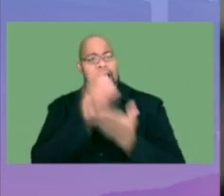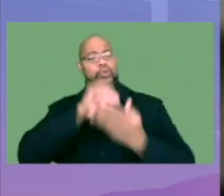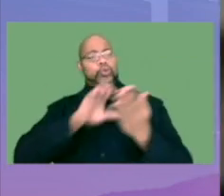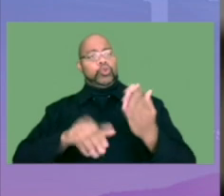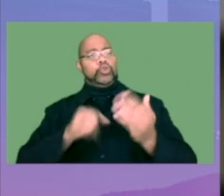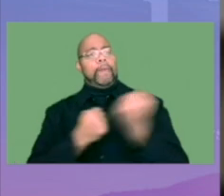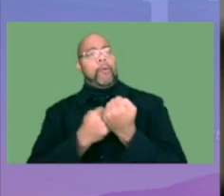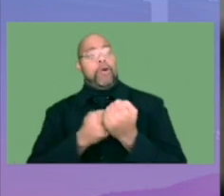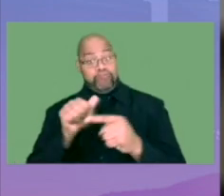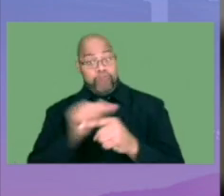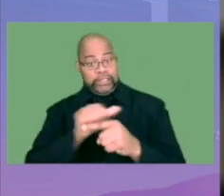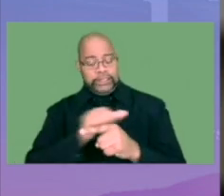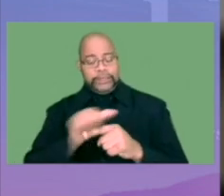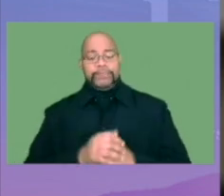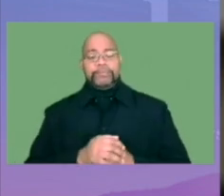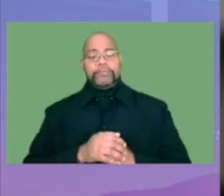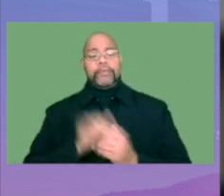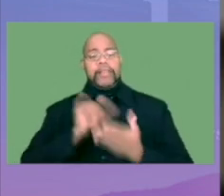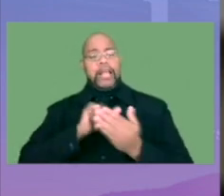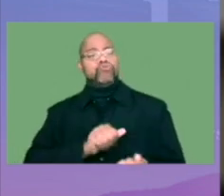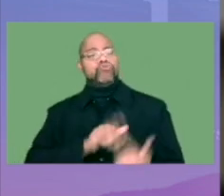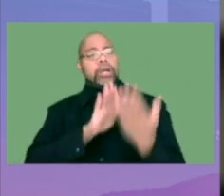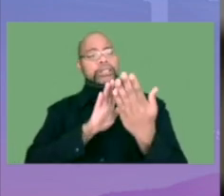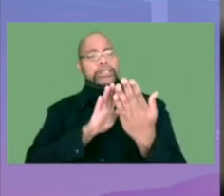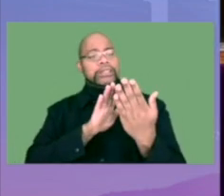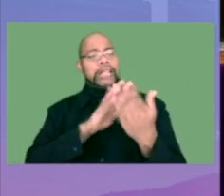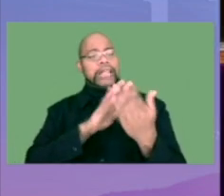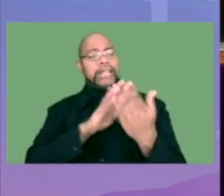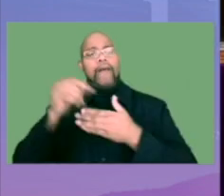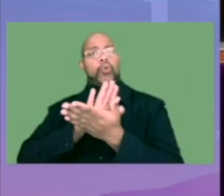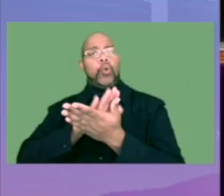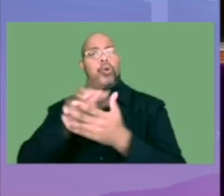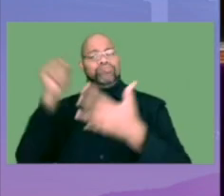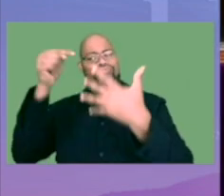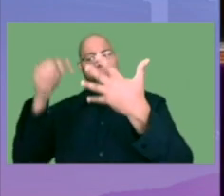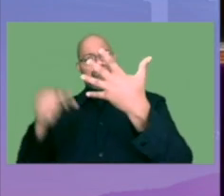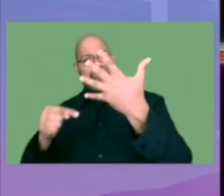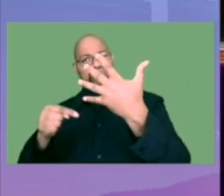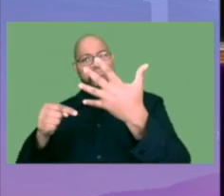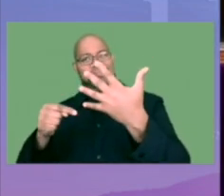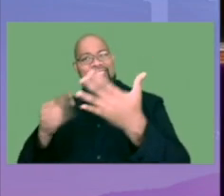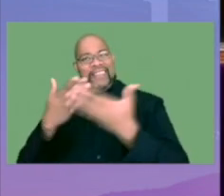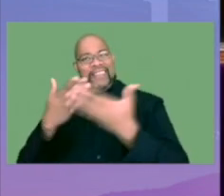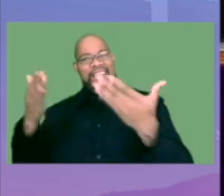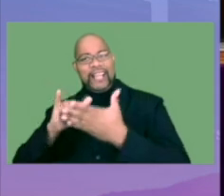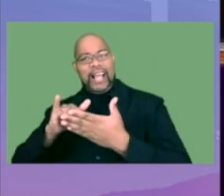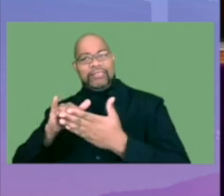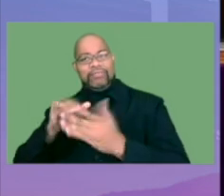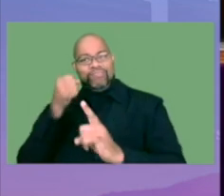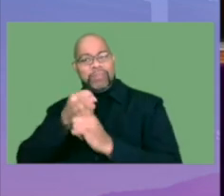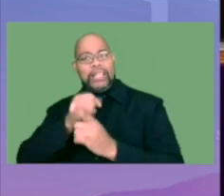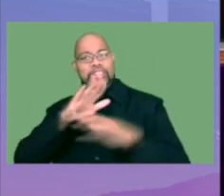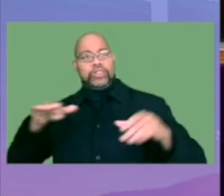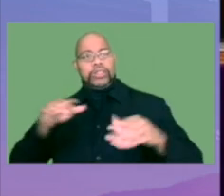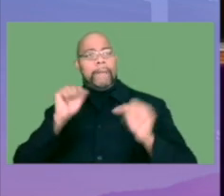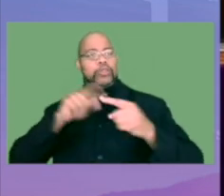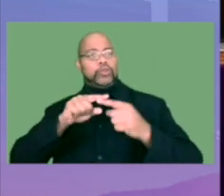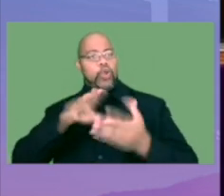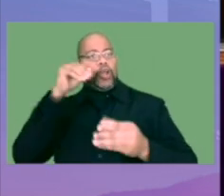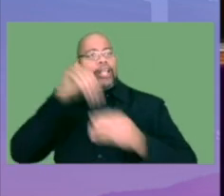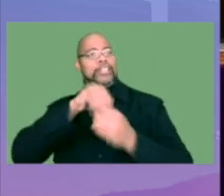practice that addresses the out-of-school factors that influence a child's ability to achieve and learn in school.